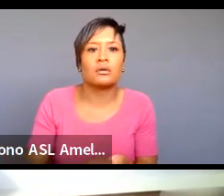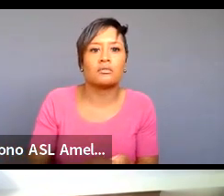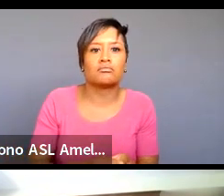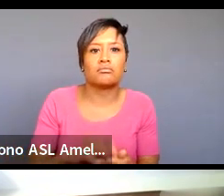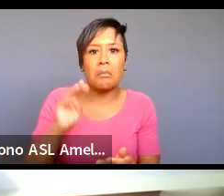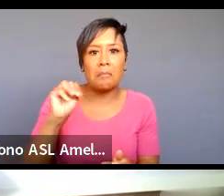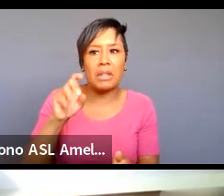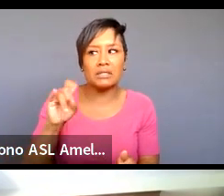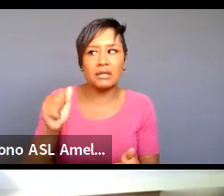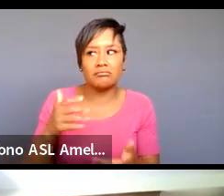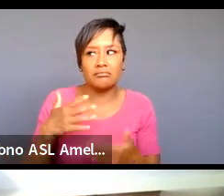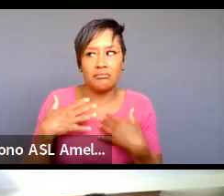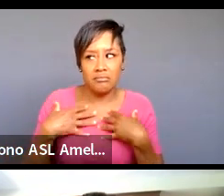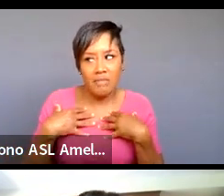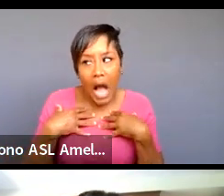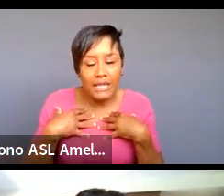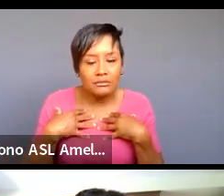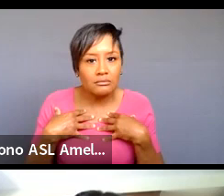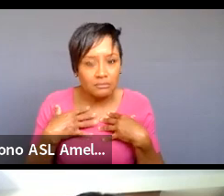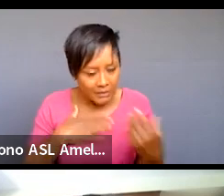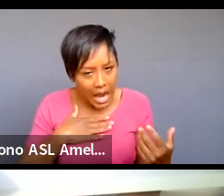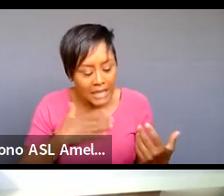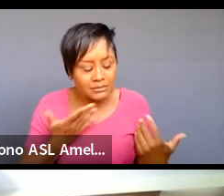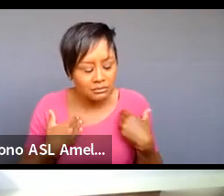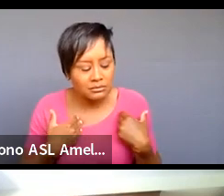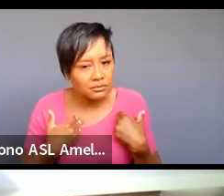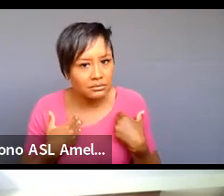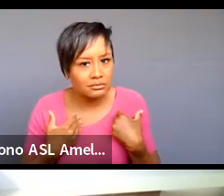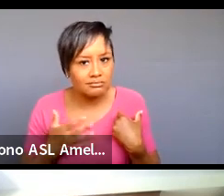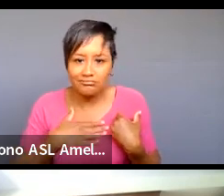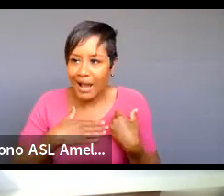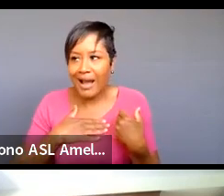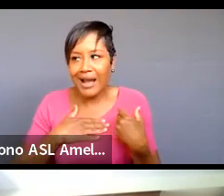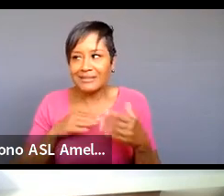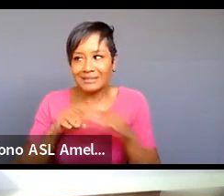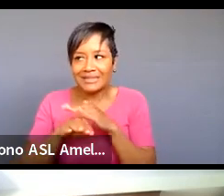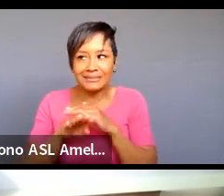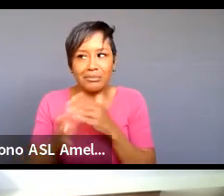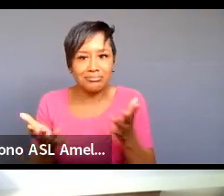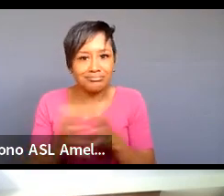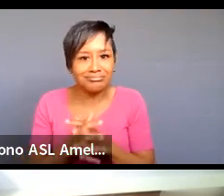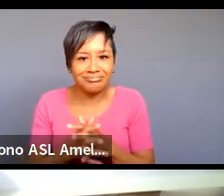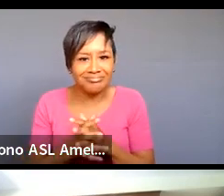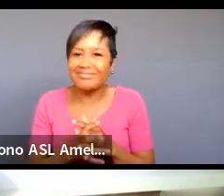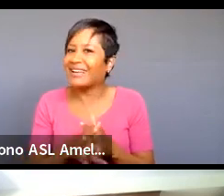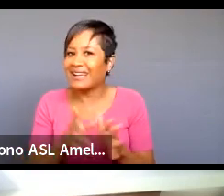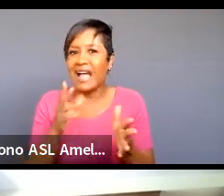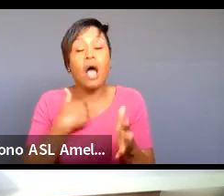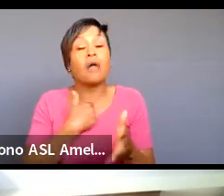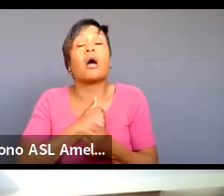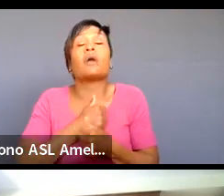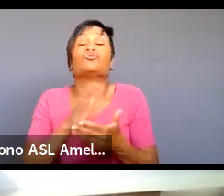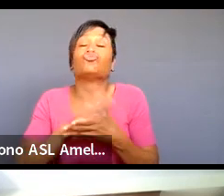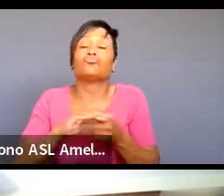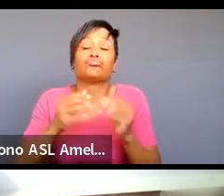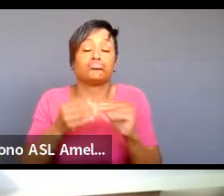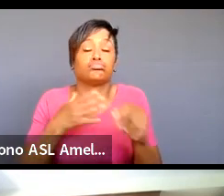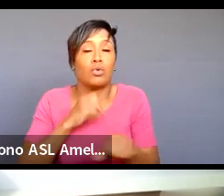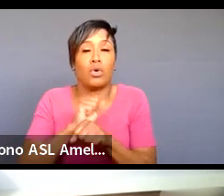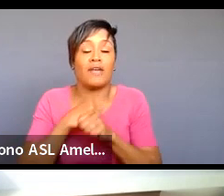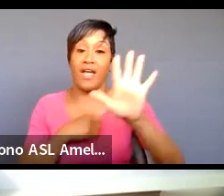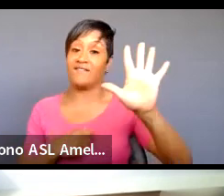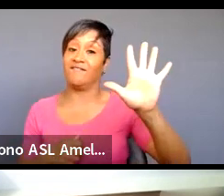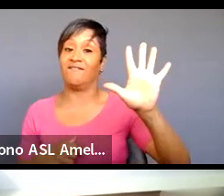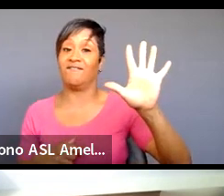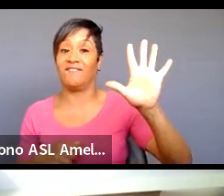own and it's it's accessible um i would love to i would love to share my work i have five solo shows